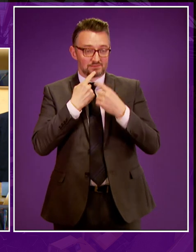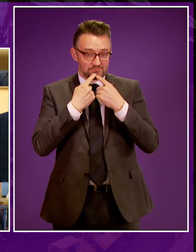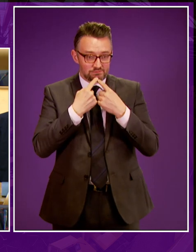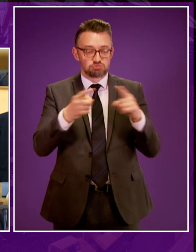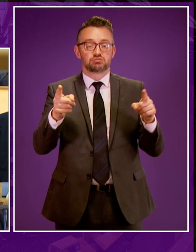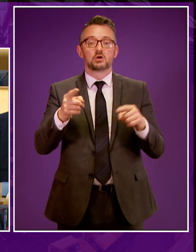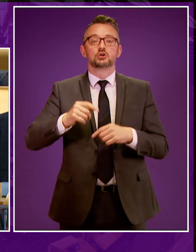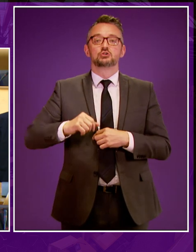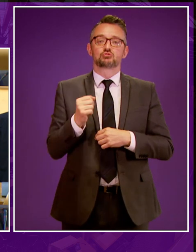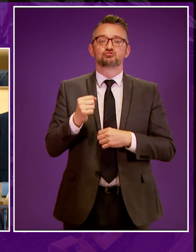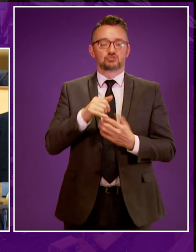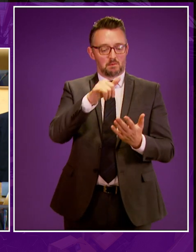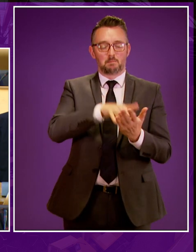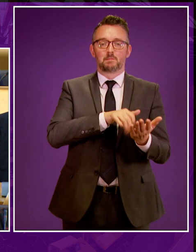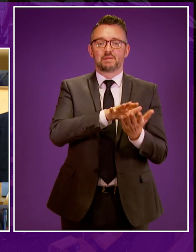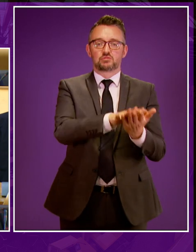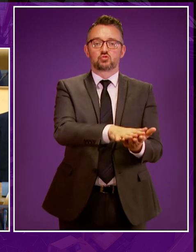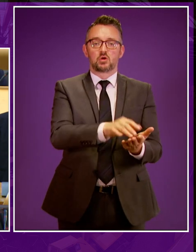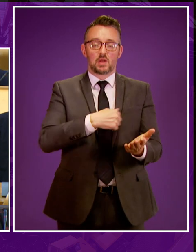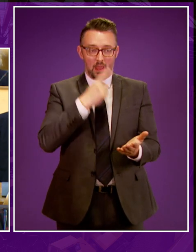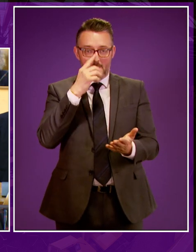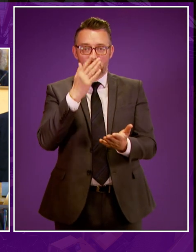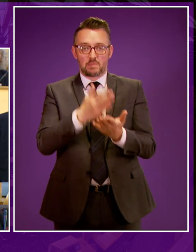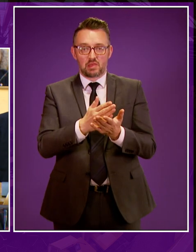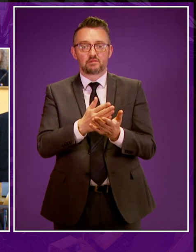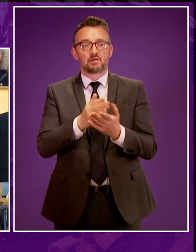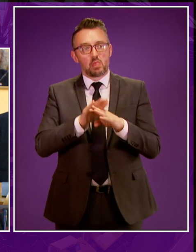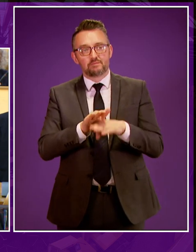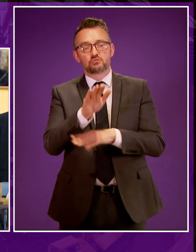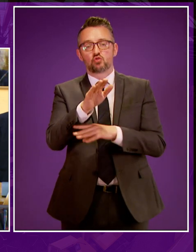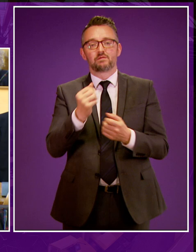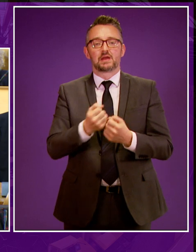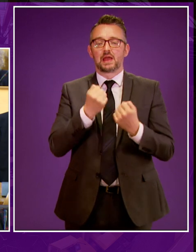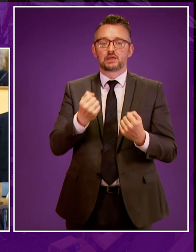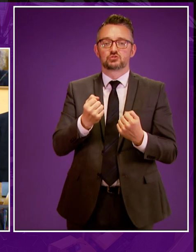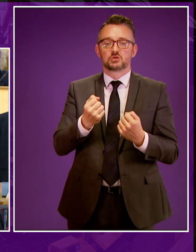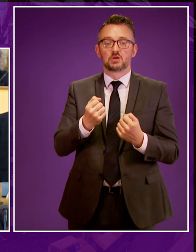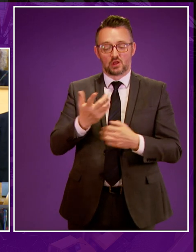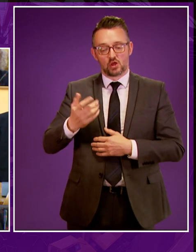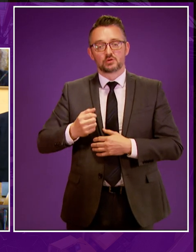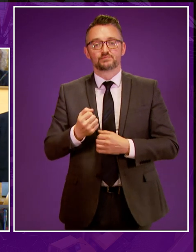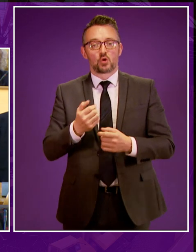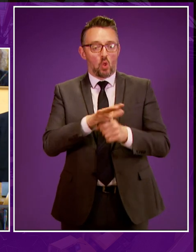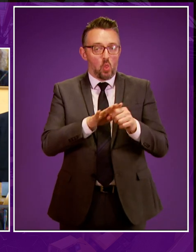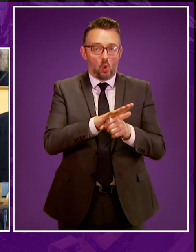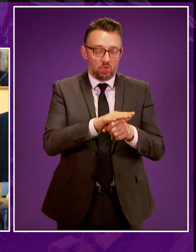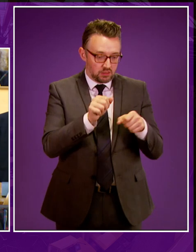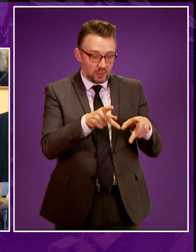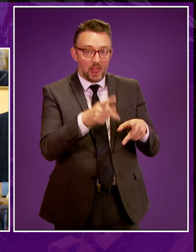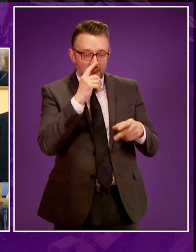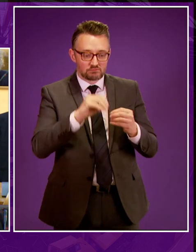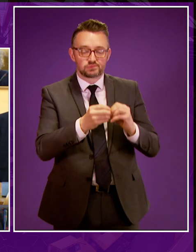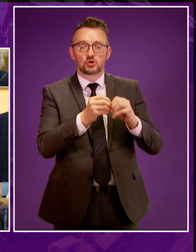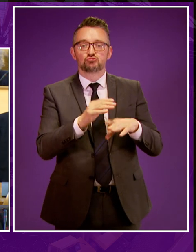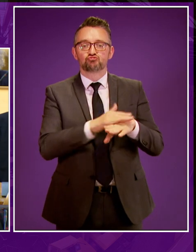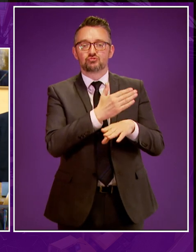2016 manifesto, we believe in the civic energy future, a future that grows local schemes to produce green